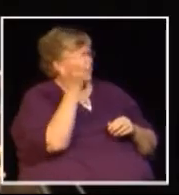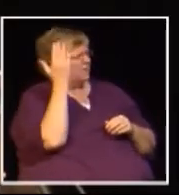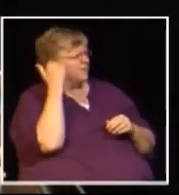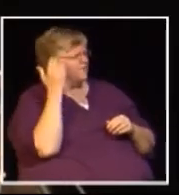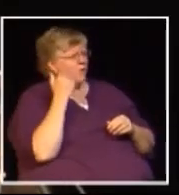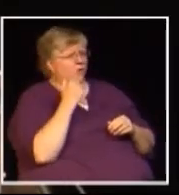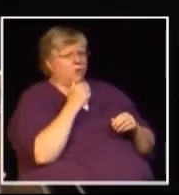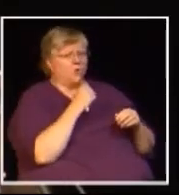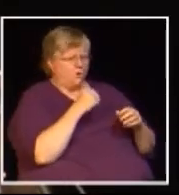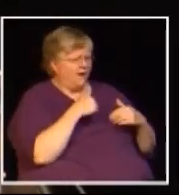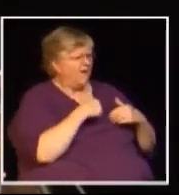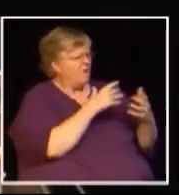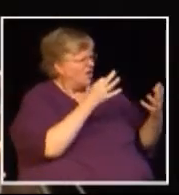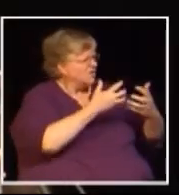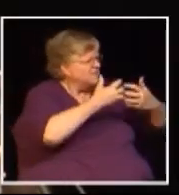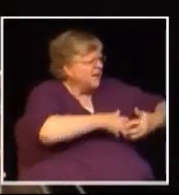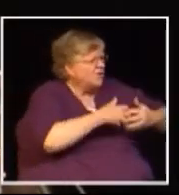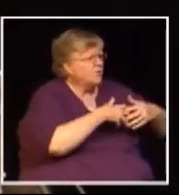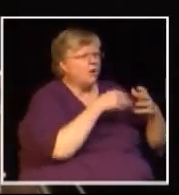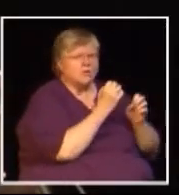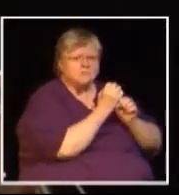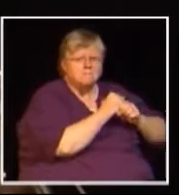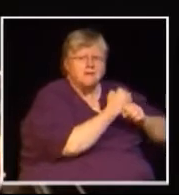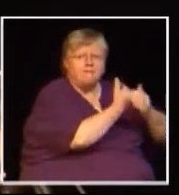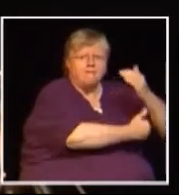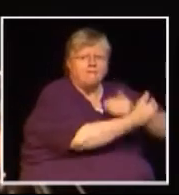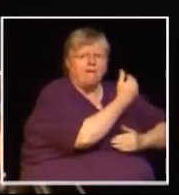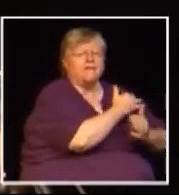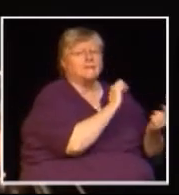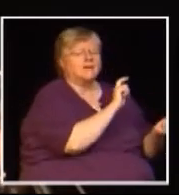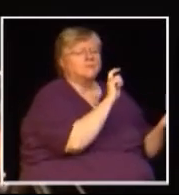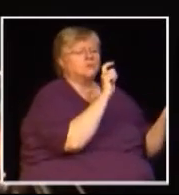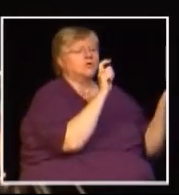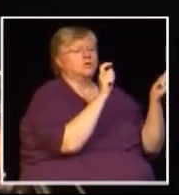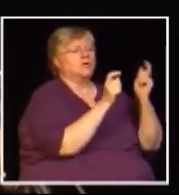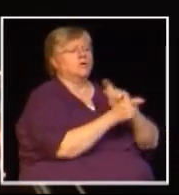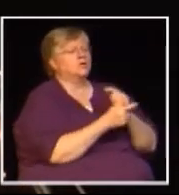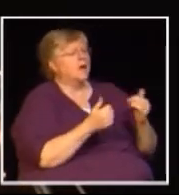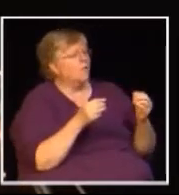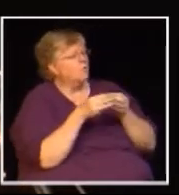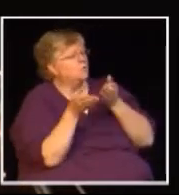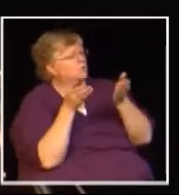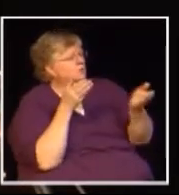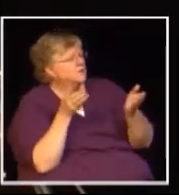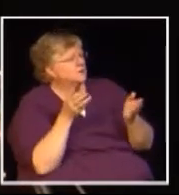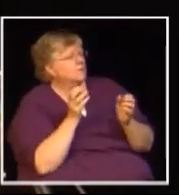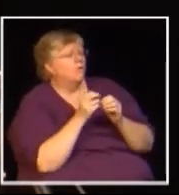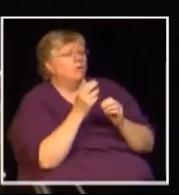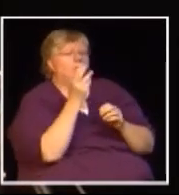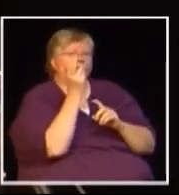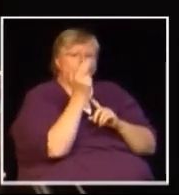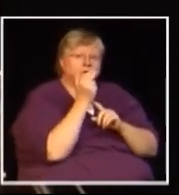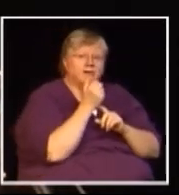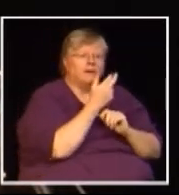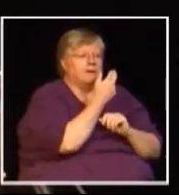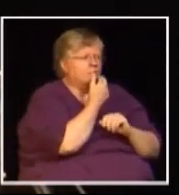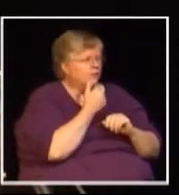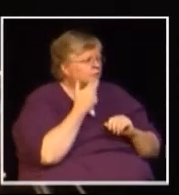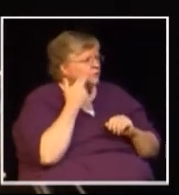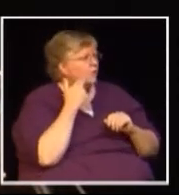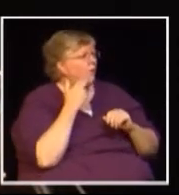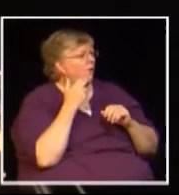manufacturing economy now we're a service economy the sales tax or the VAT tax is a very important